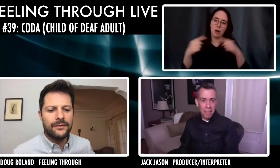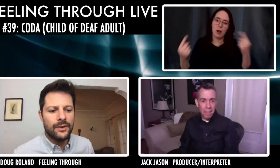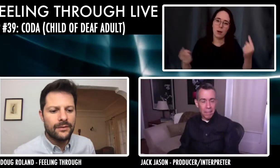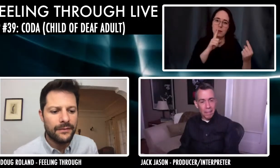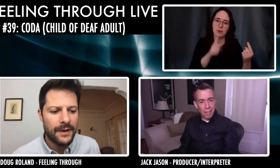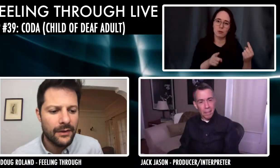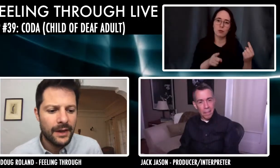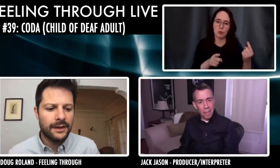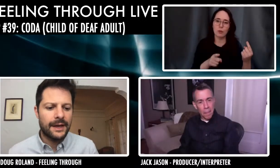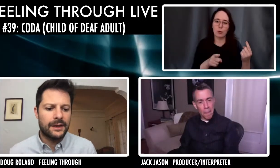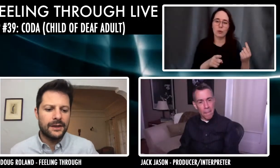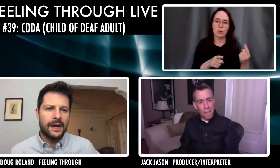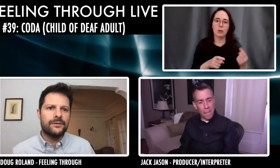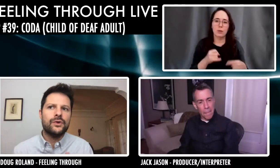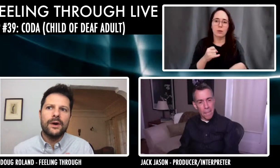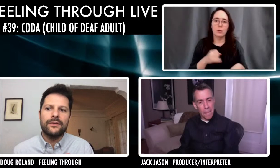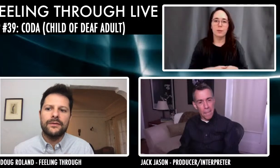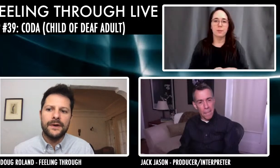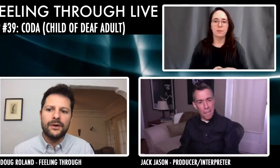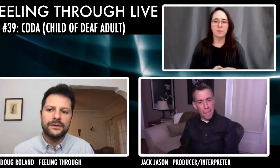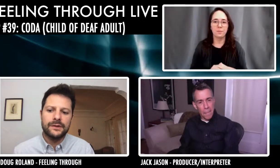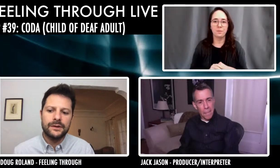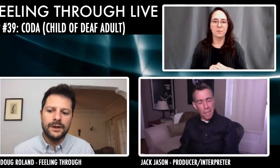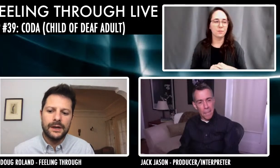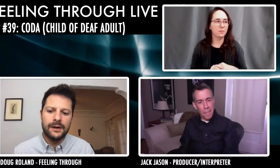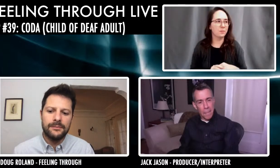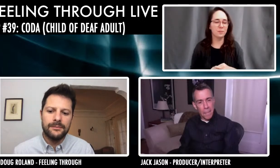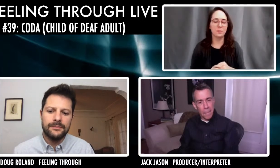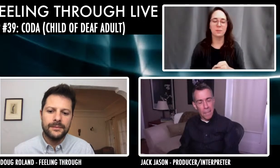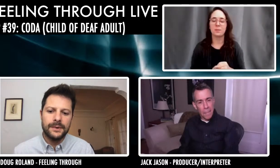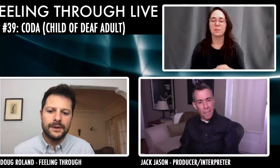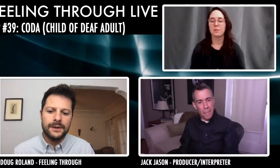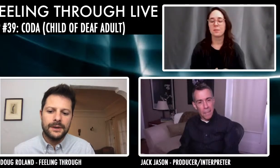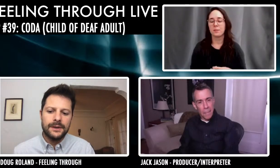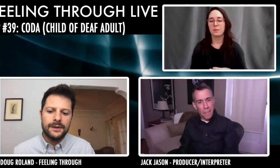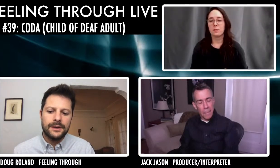Have you ever found that, like, have you ever felt, um,